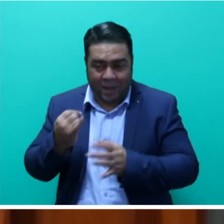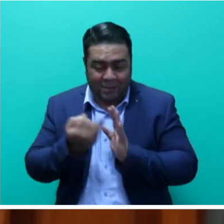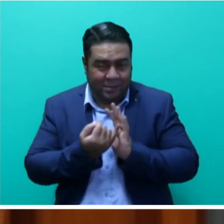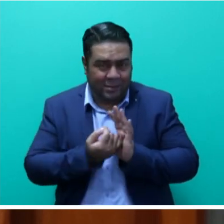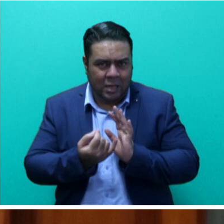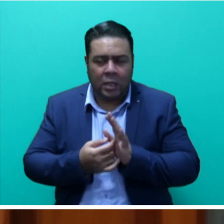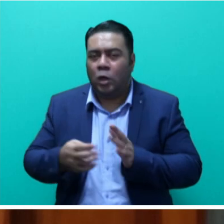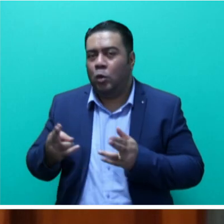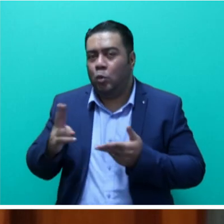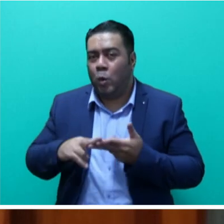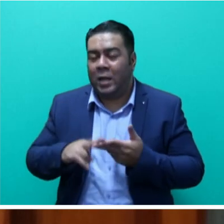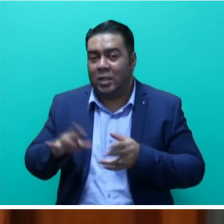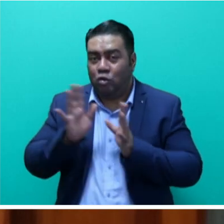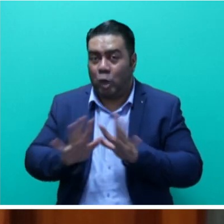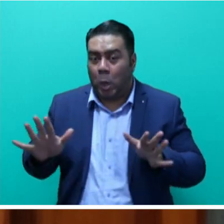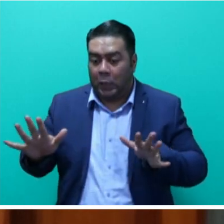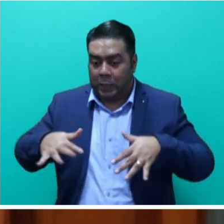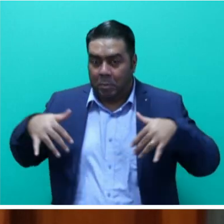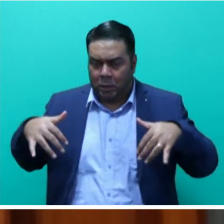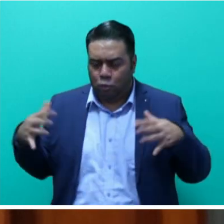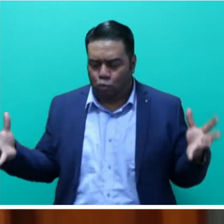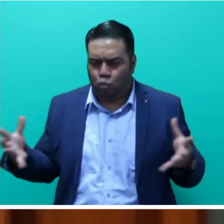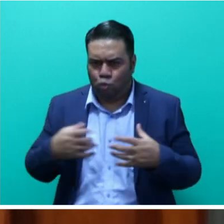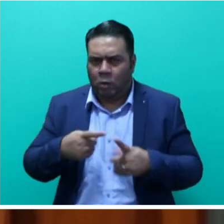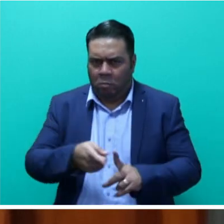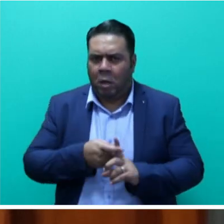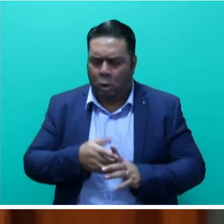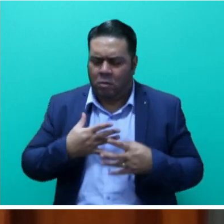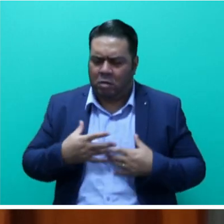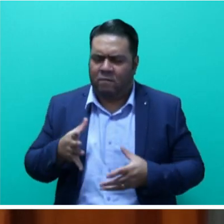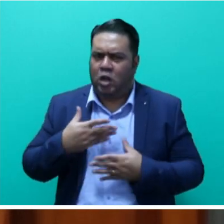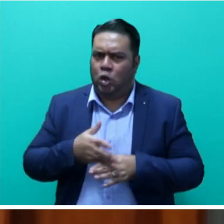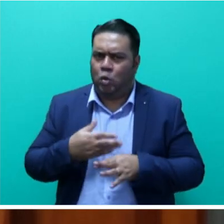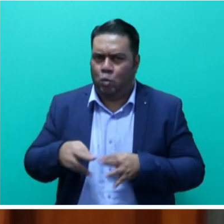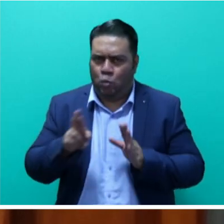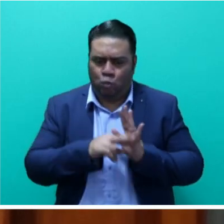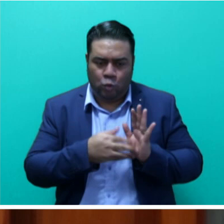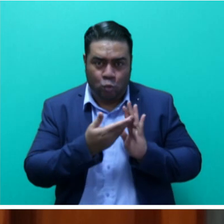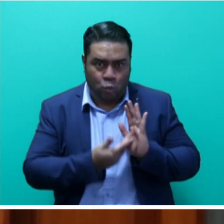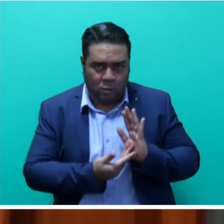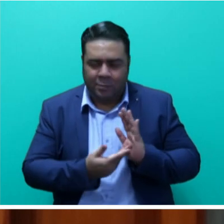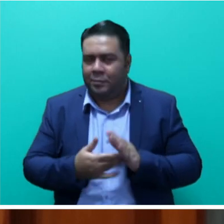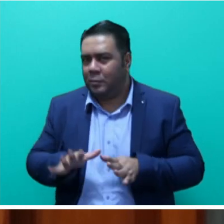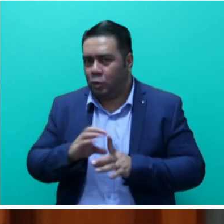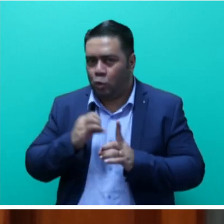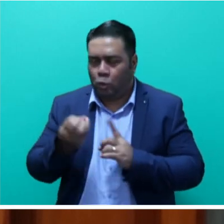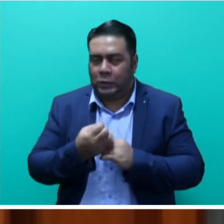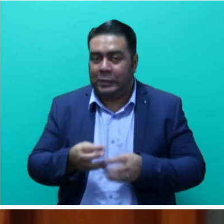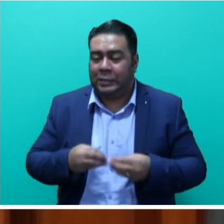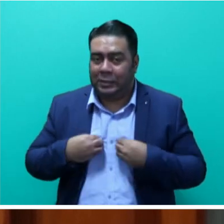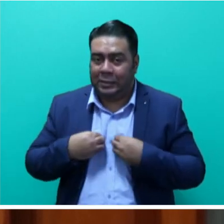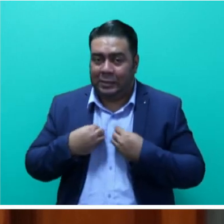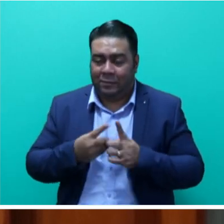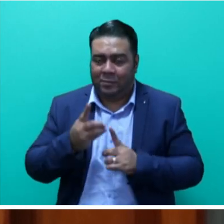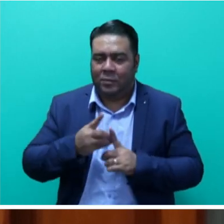United General Assembly adopted a new resolution on cooperatives, in social development on the 3rd of